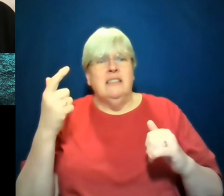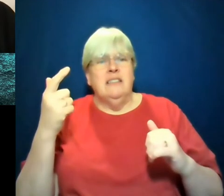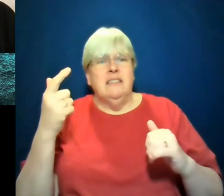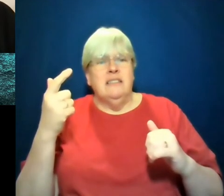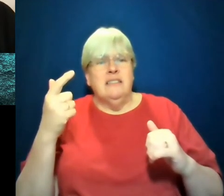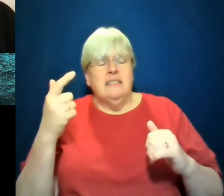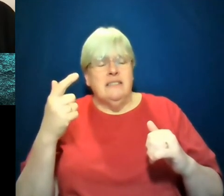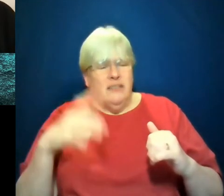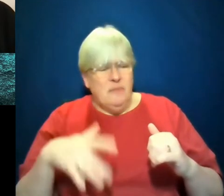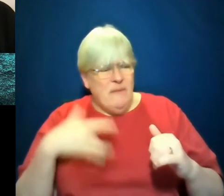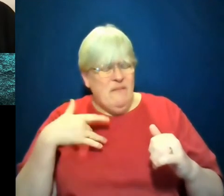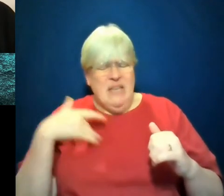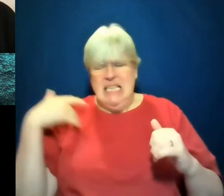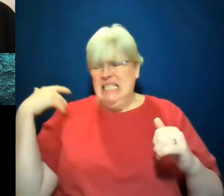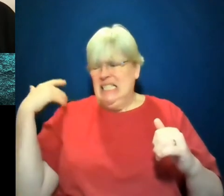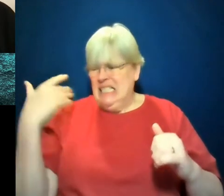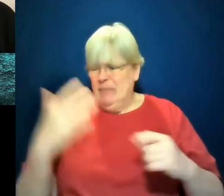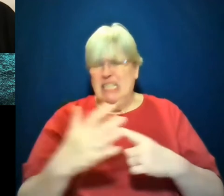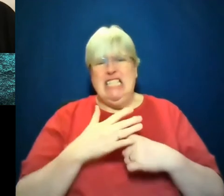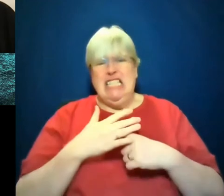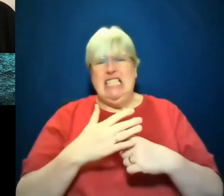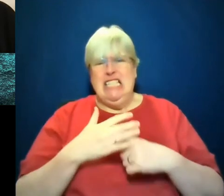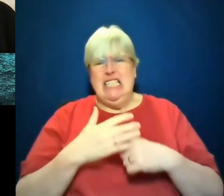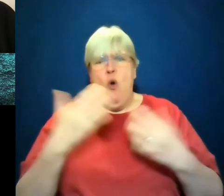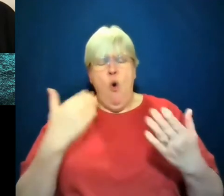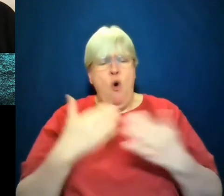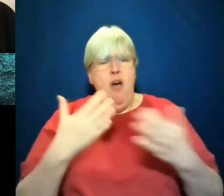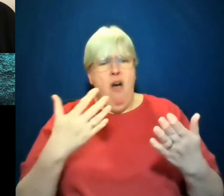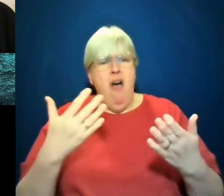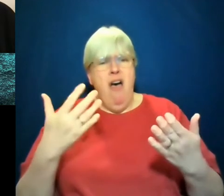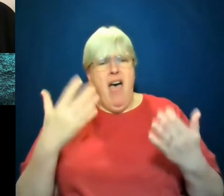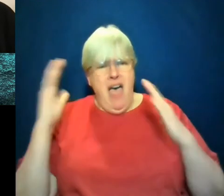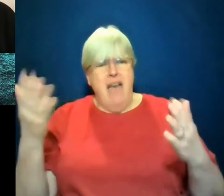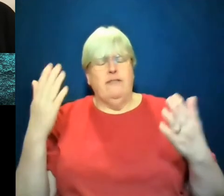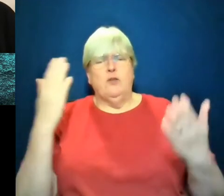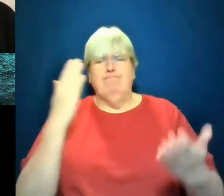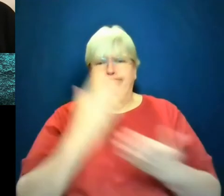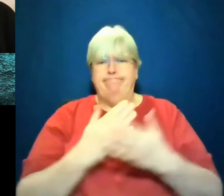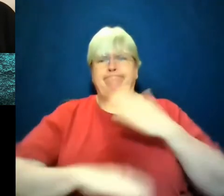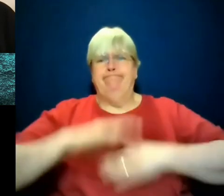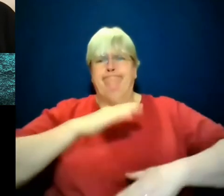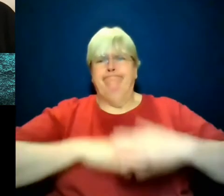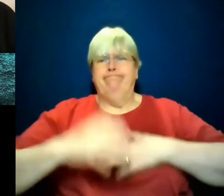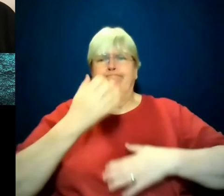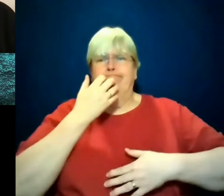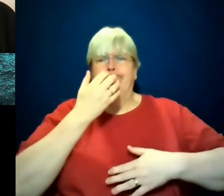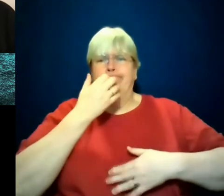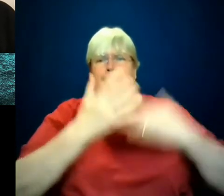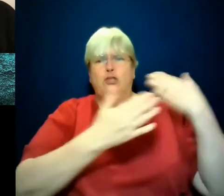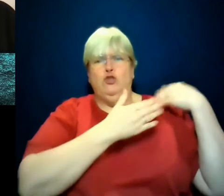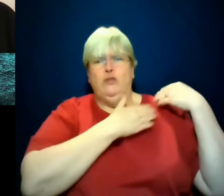always be magnanimous, you must always rise above. And the question I guess you're asking is, well, must you and why? And to what effect?